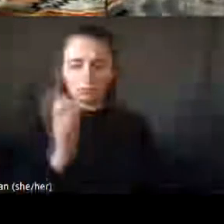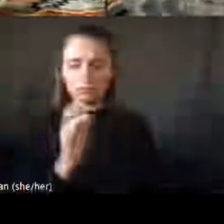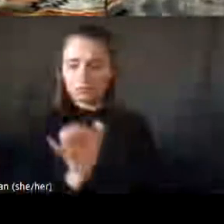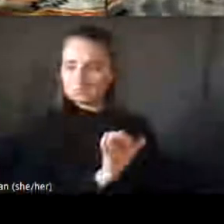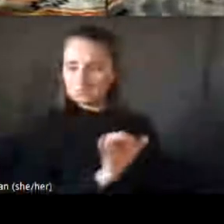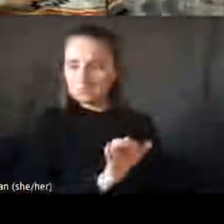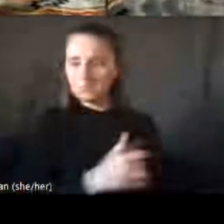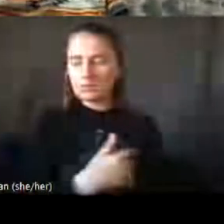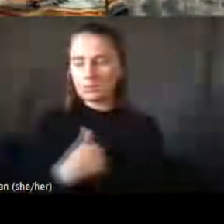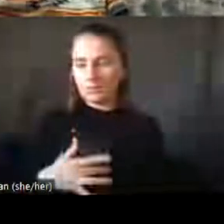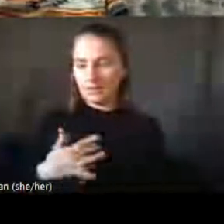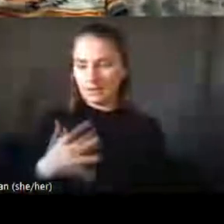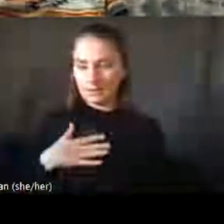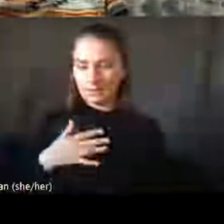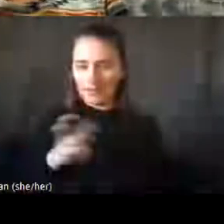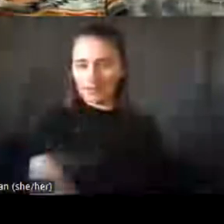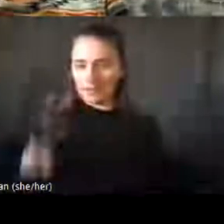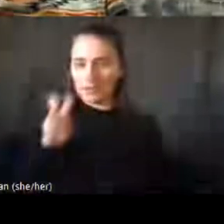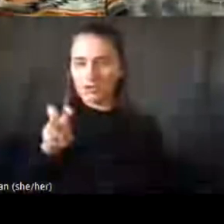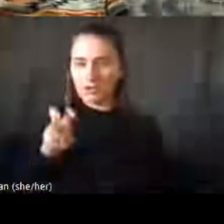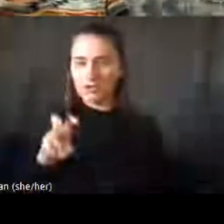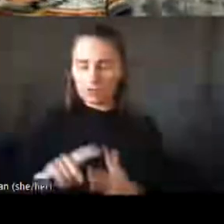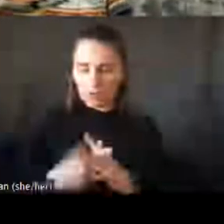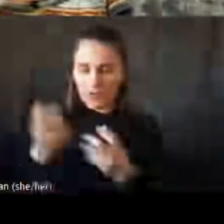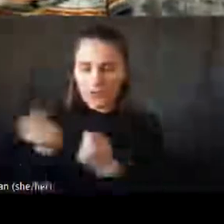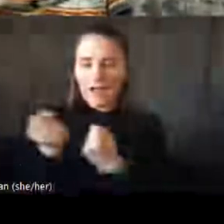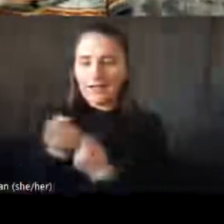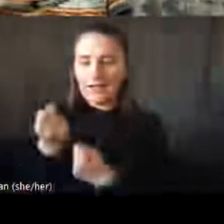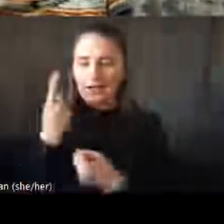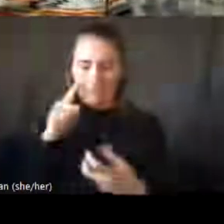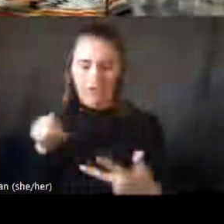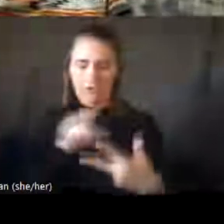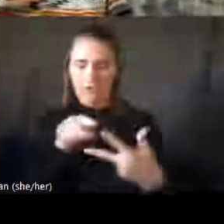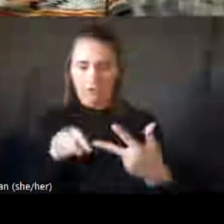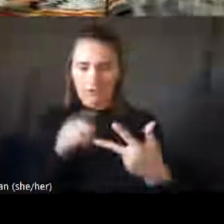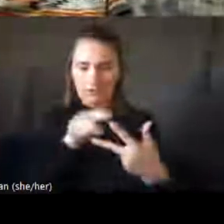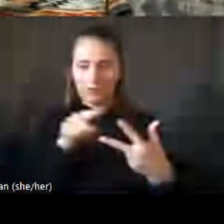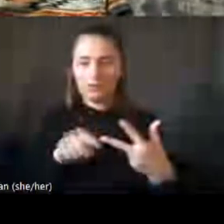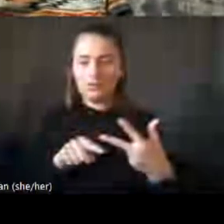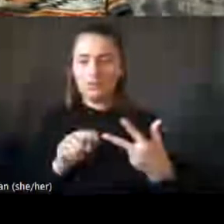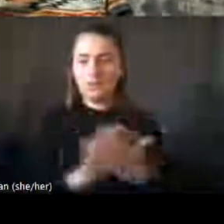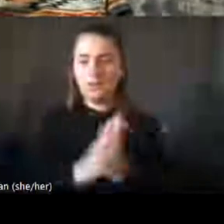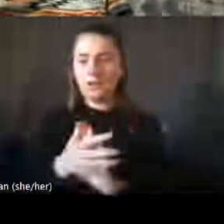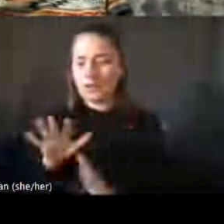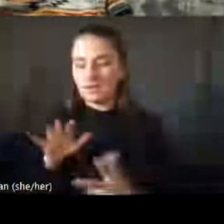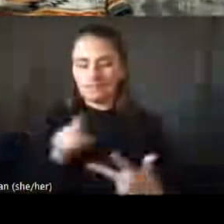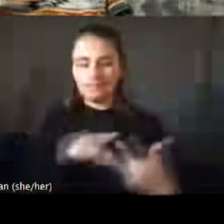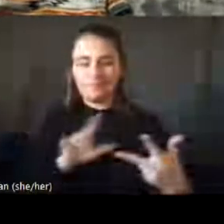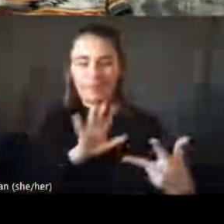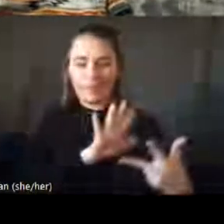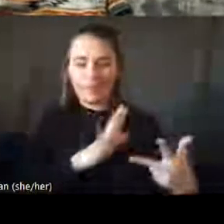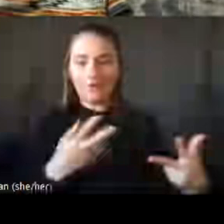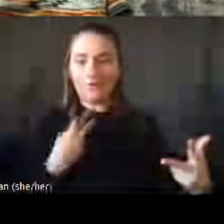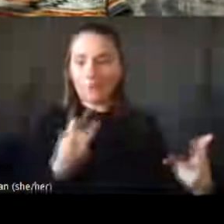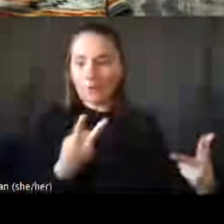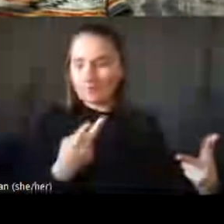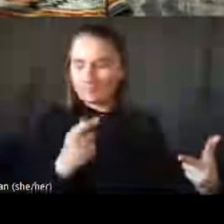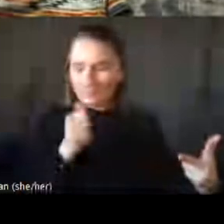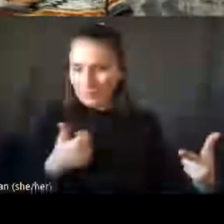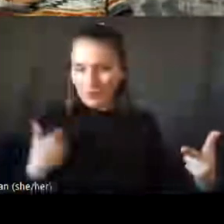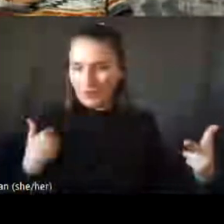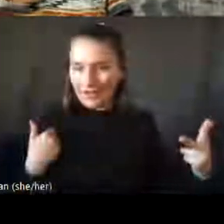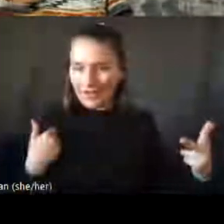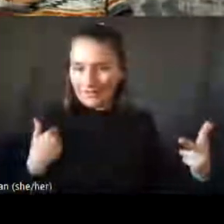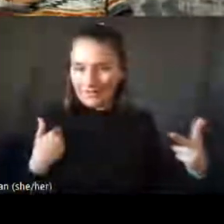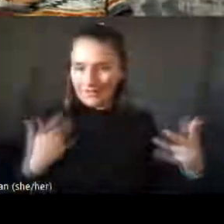my journey started with them advocating for them and, you know, being their voice, because a lot of times they don't have the